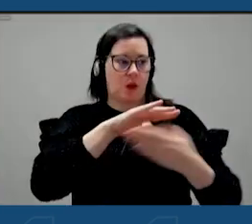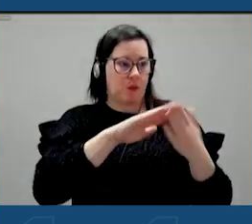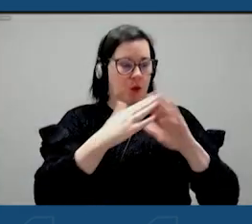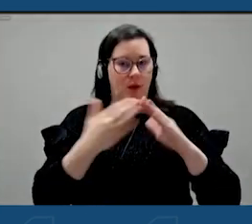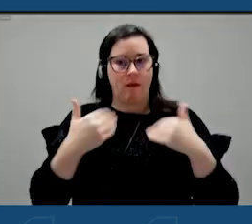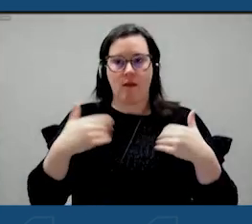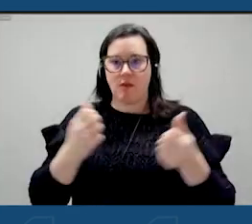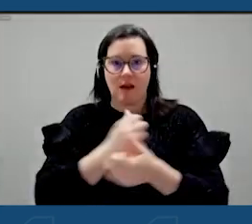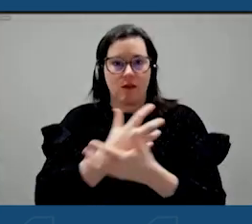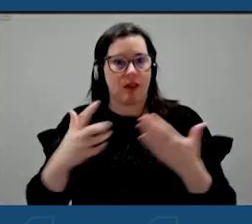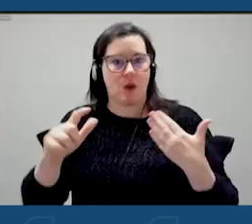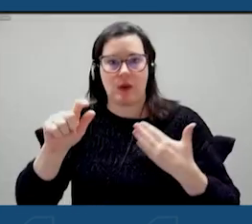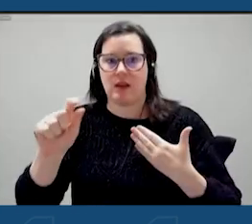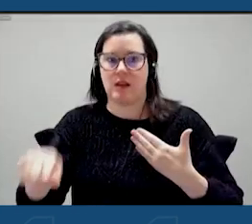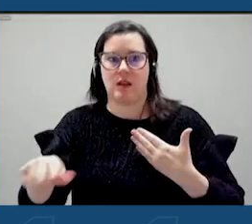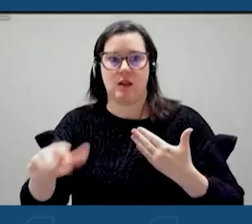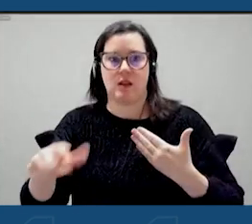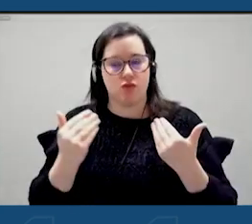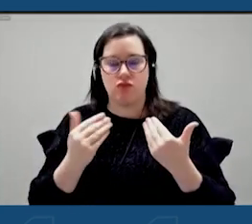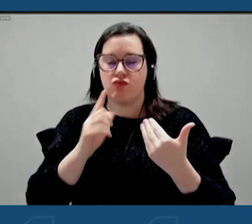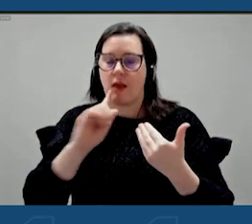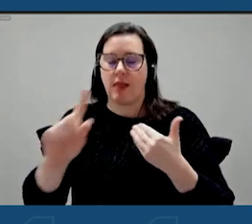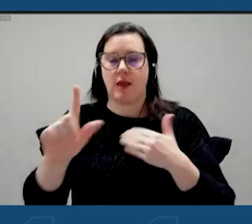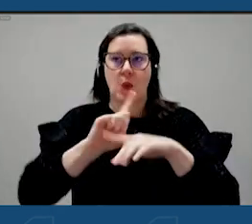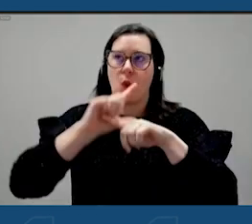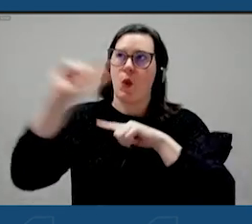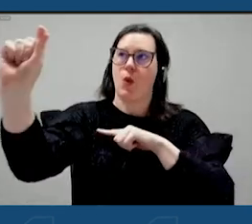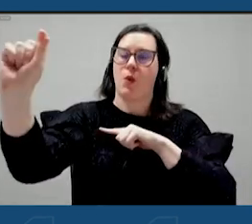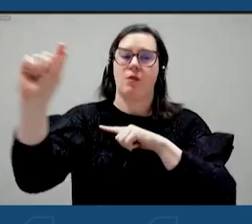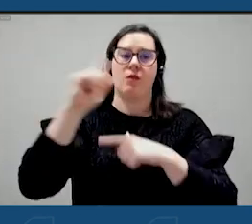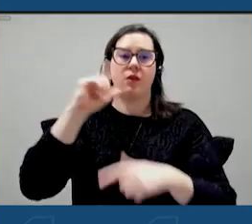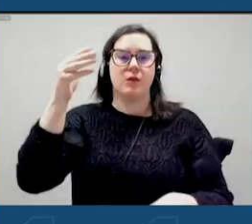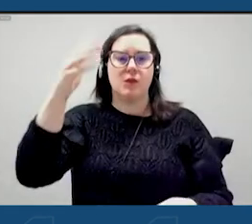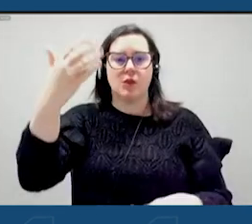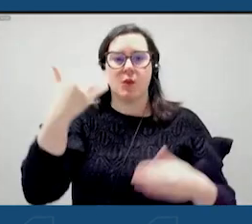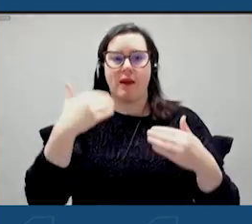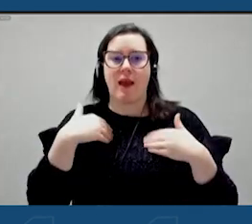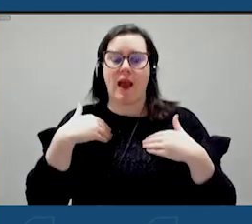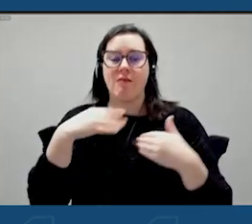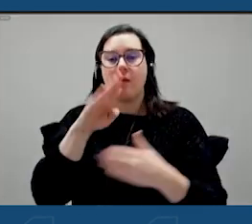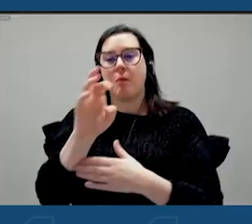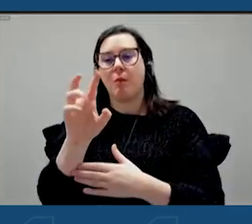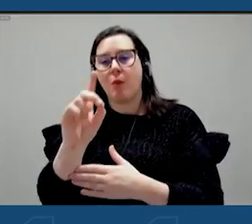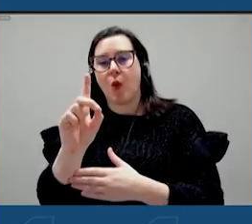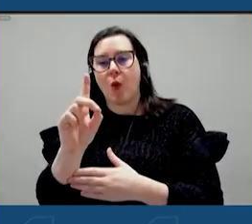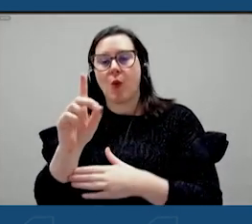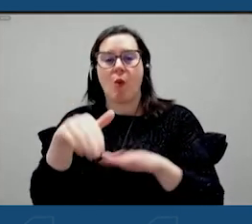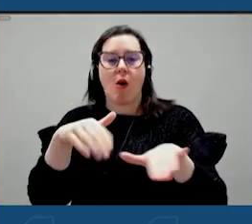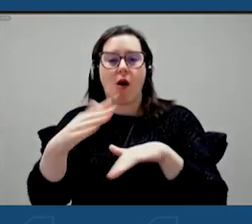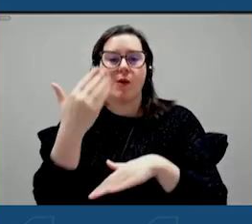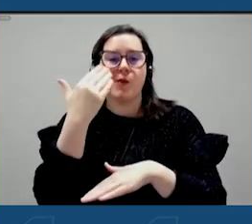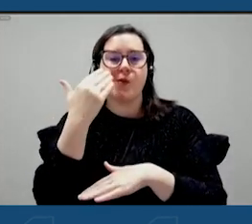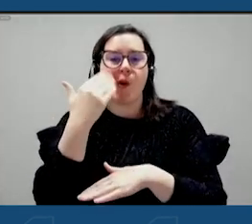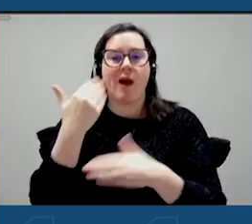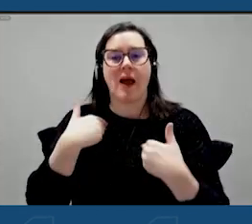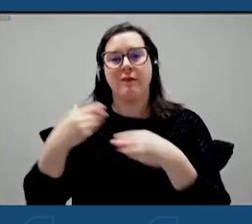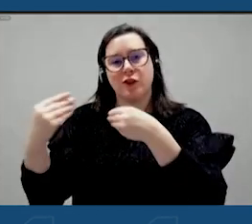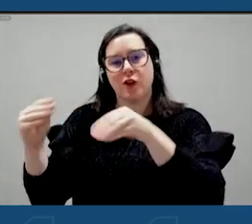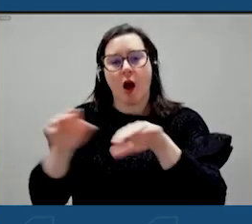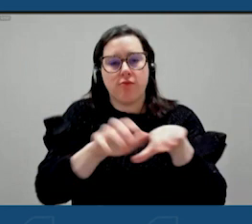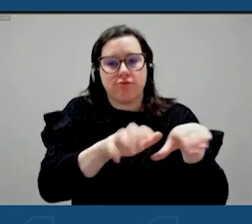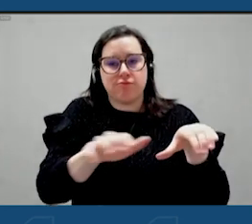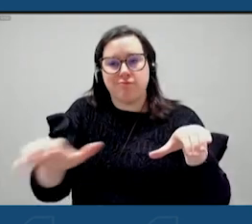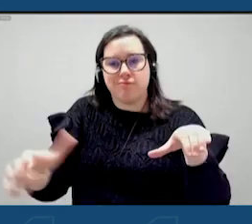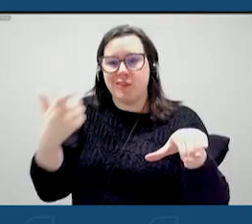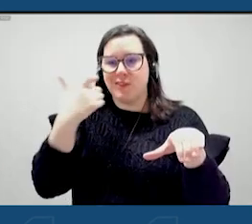to just launch into the future. Even a little boardwalk shops. I've been over there many times, and I just went to Dimitri's again